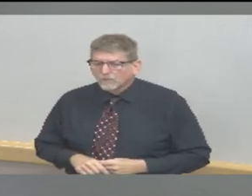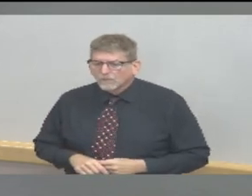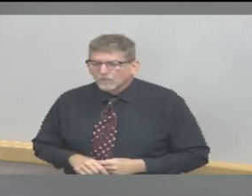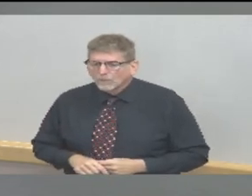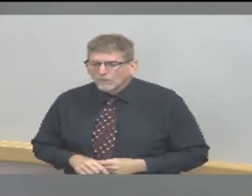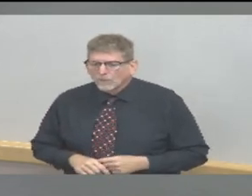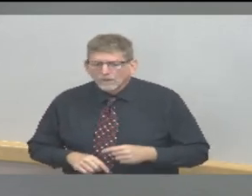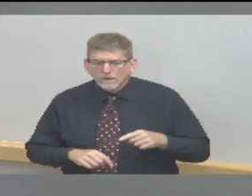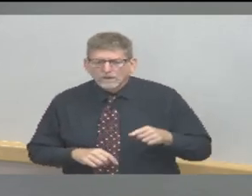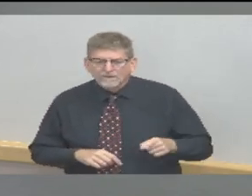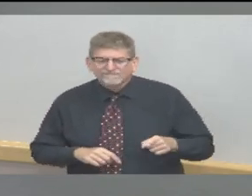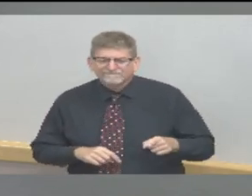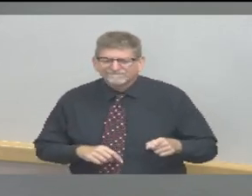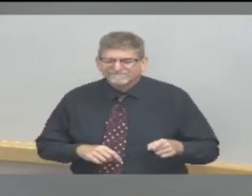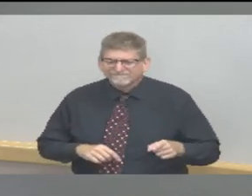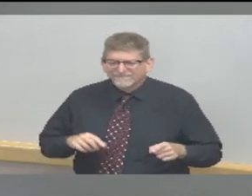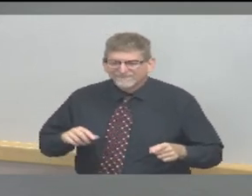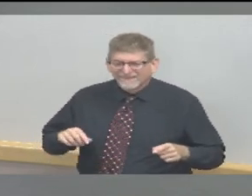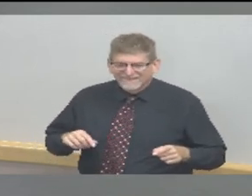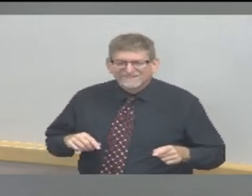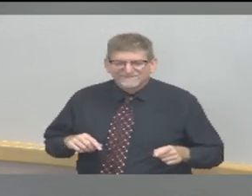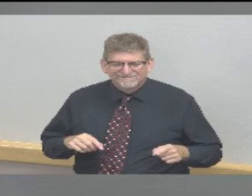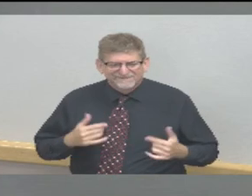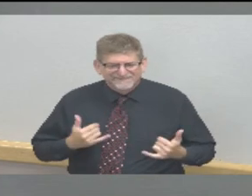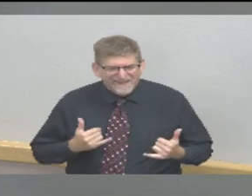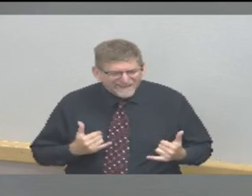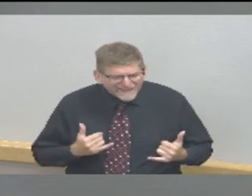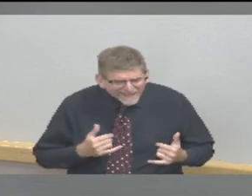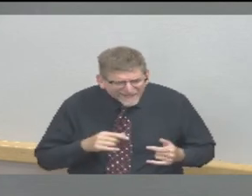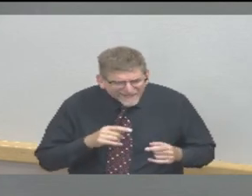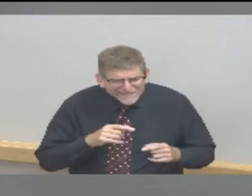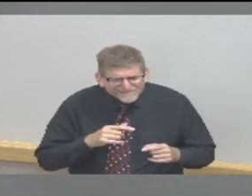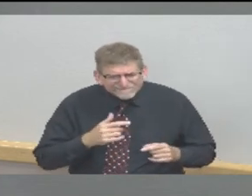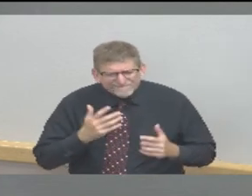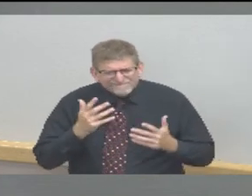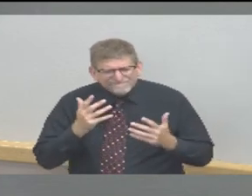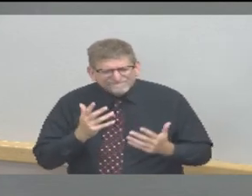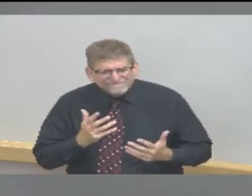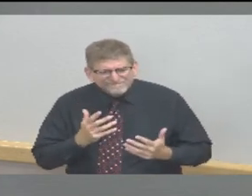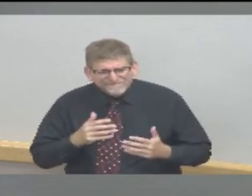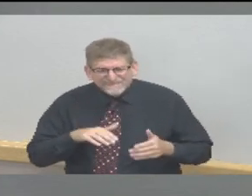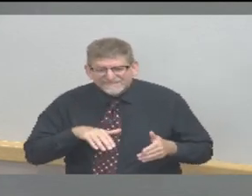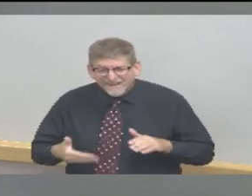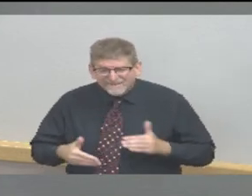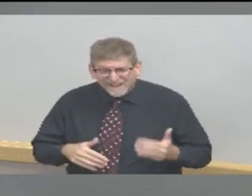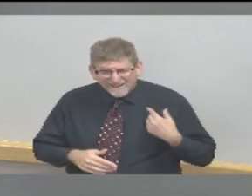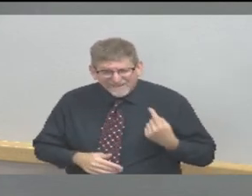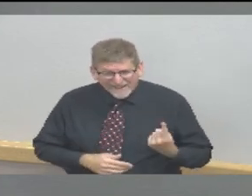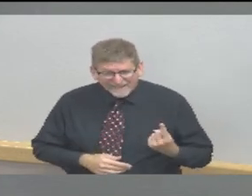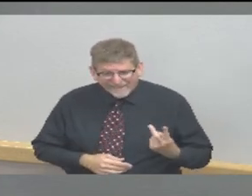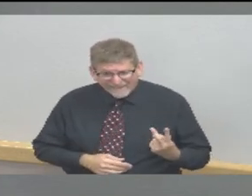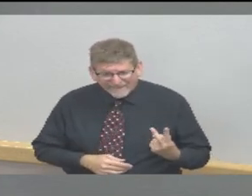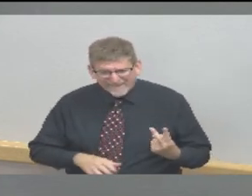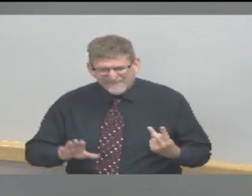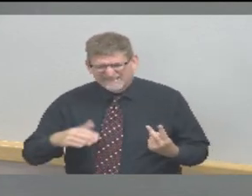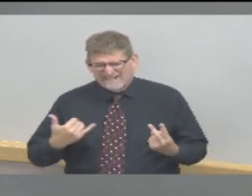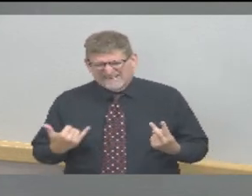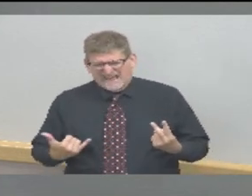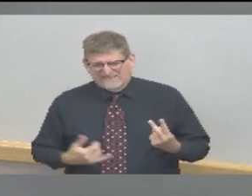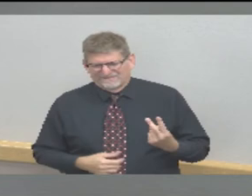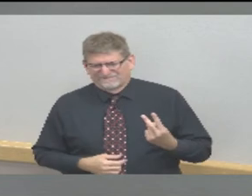report that we have had a third death in our county due to COVID-19